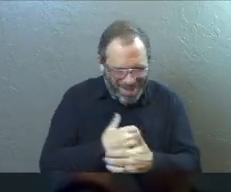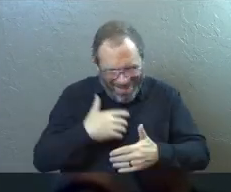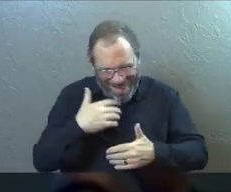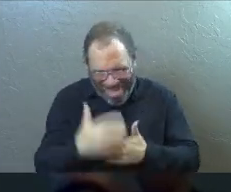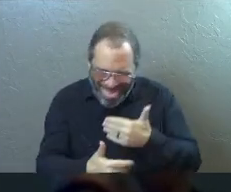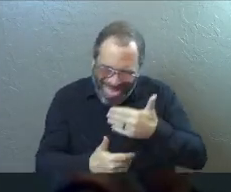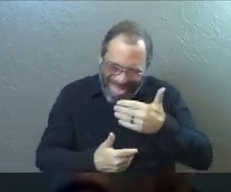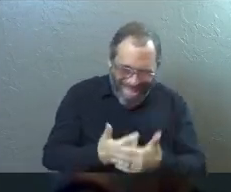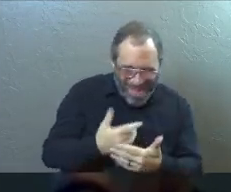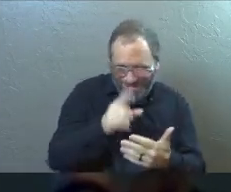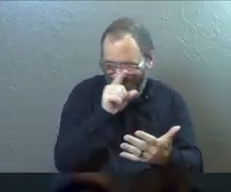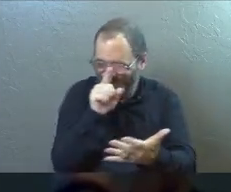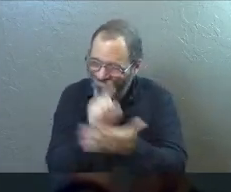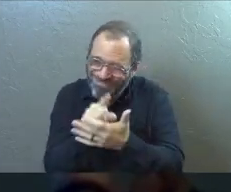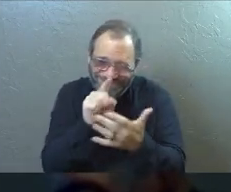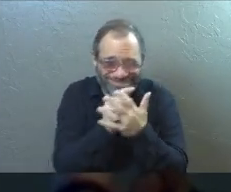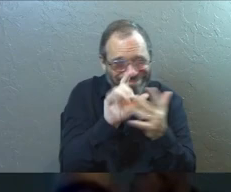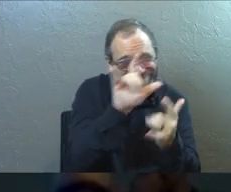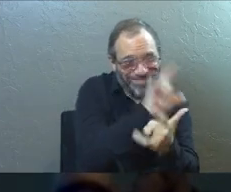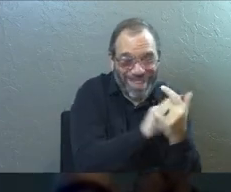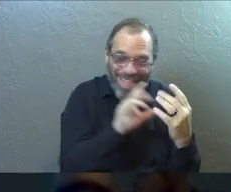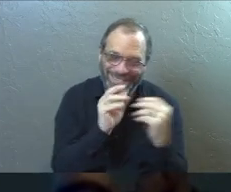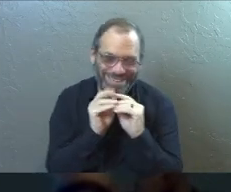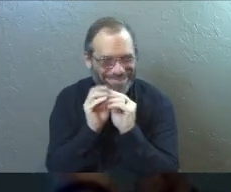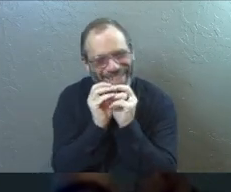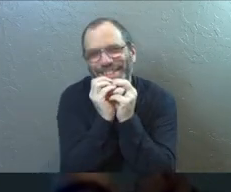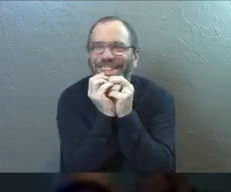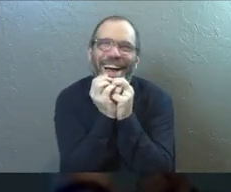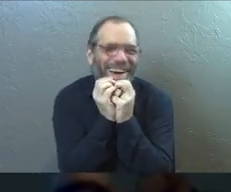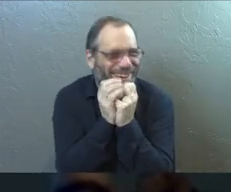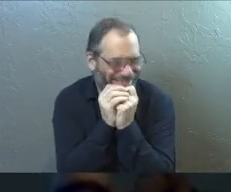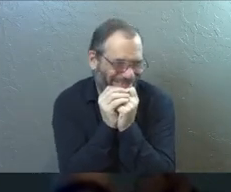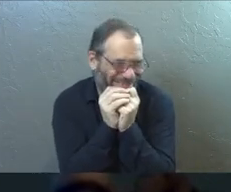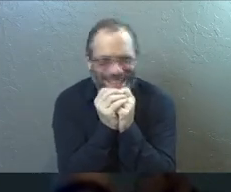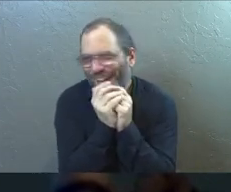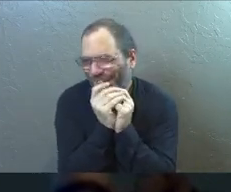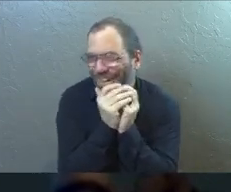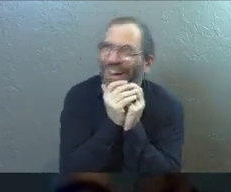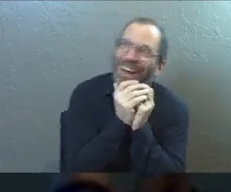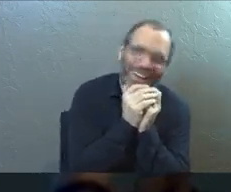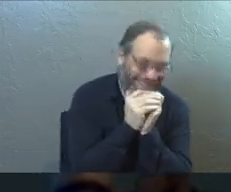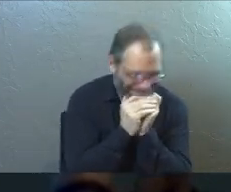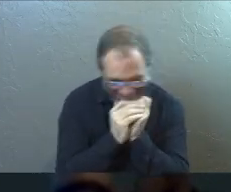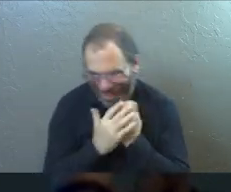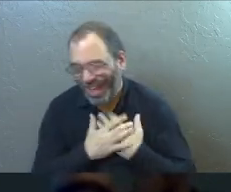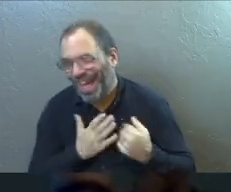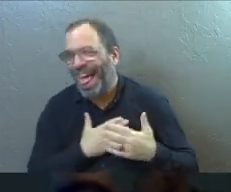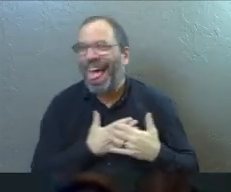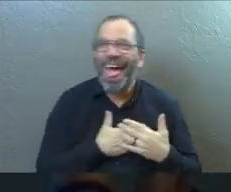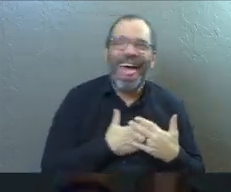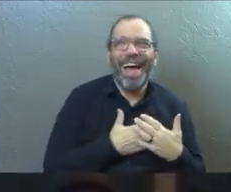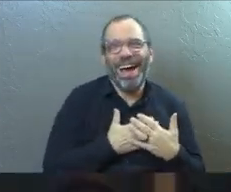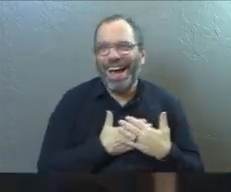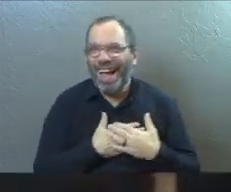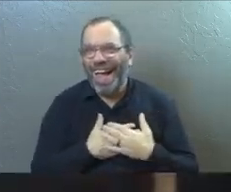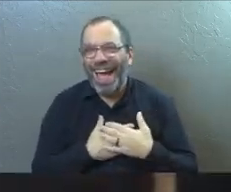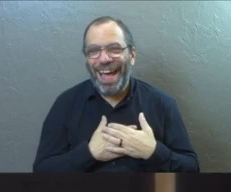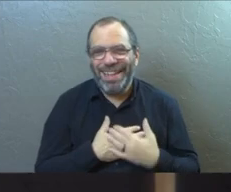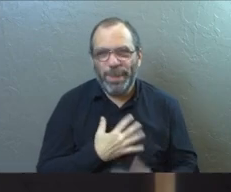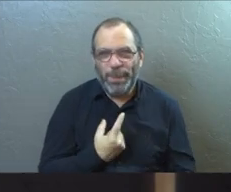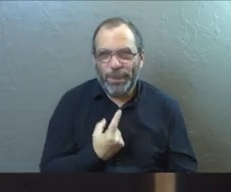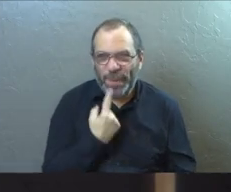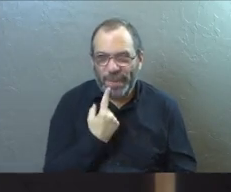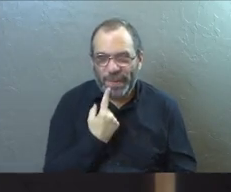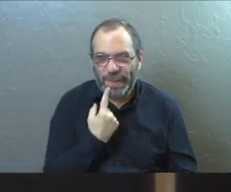and we're just in love and it's awesome and we're doing all of the things and it's fantastic. But then sometimes there's bitterness